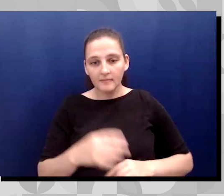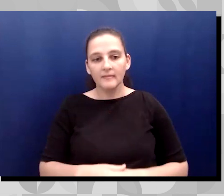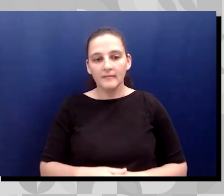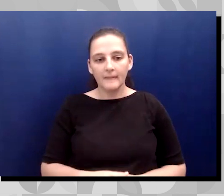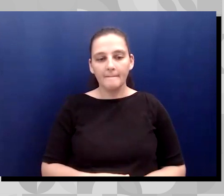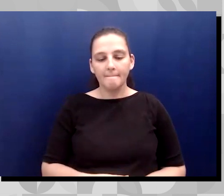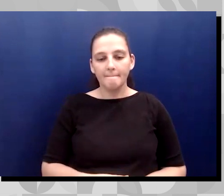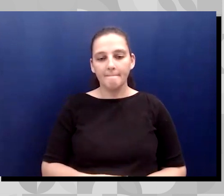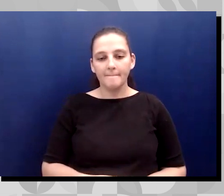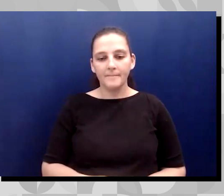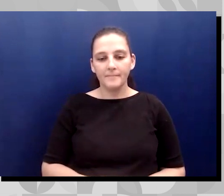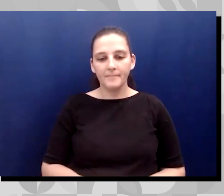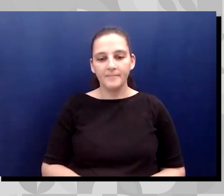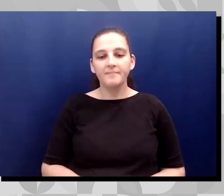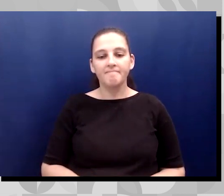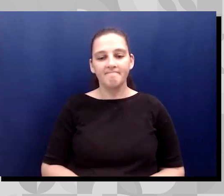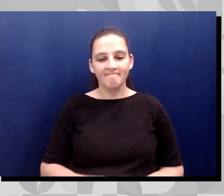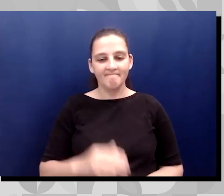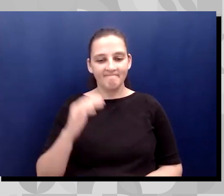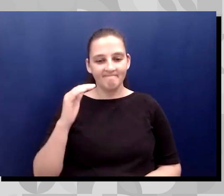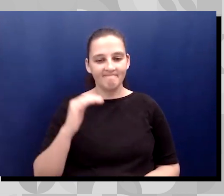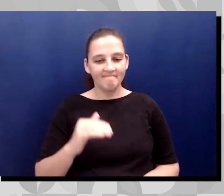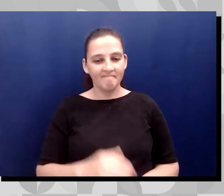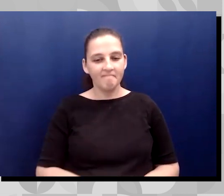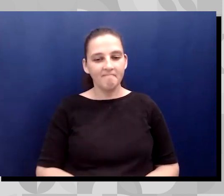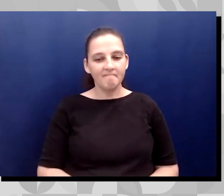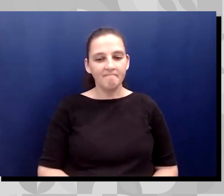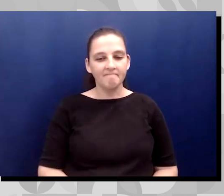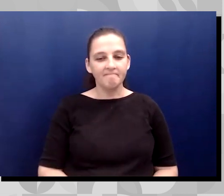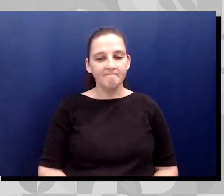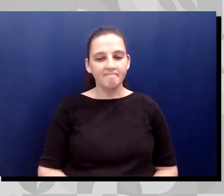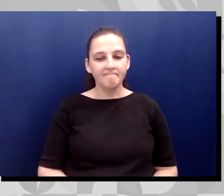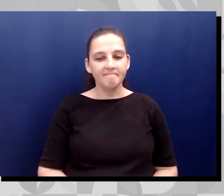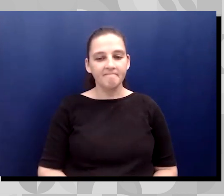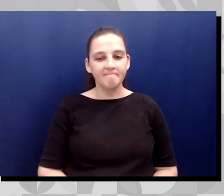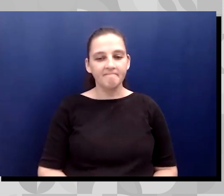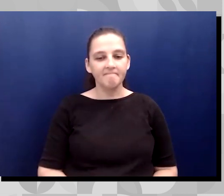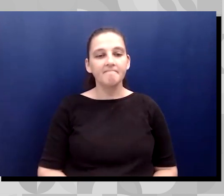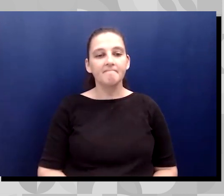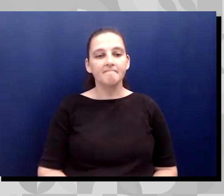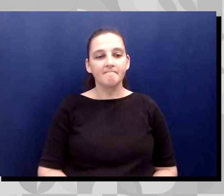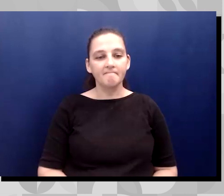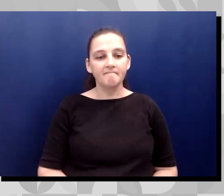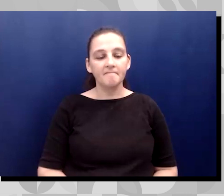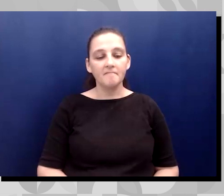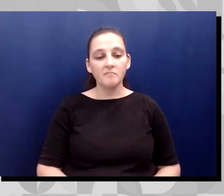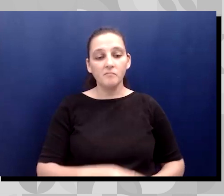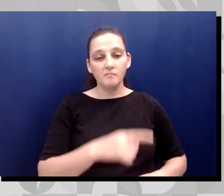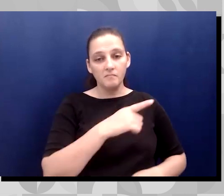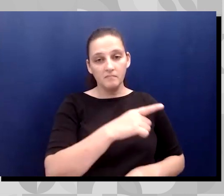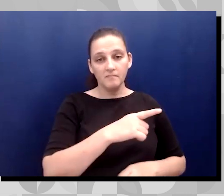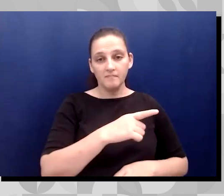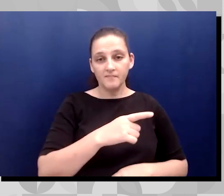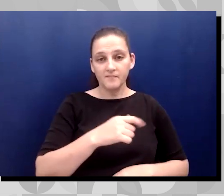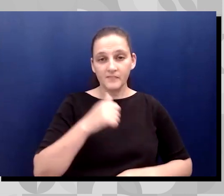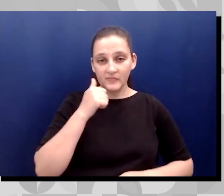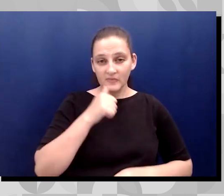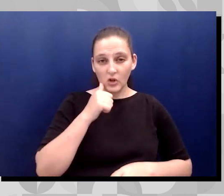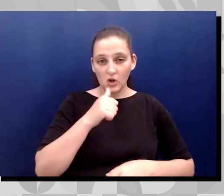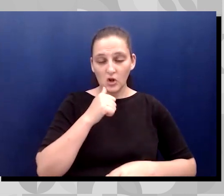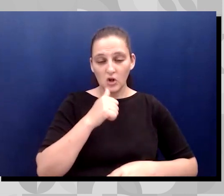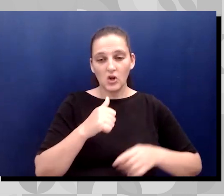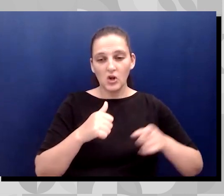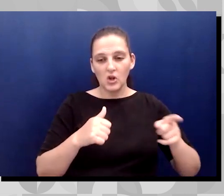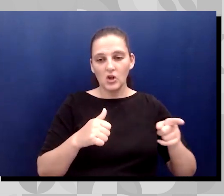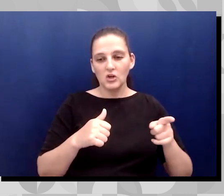Next slide, please. Um, that young lady was talking about, uh, she gave a very clear